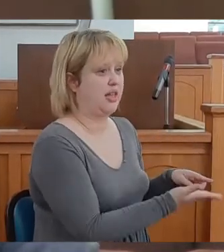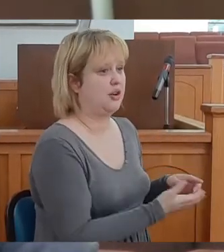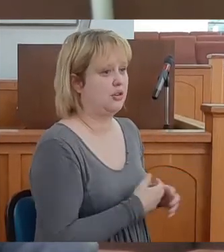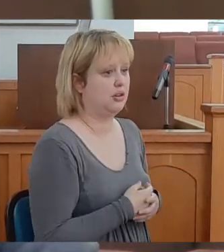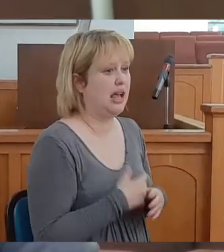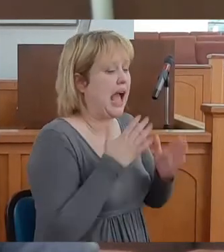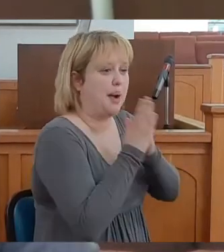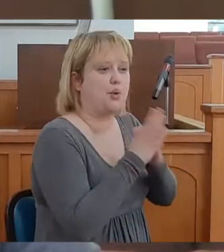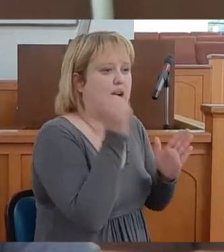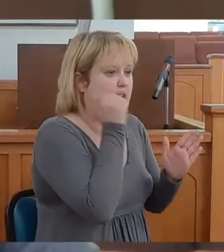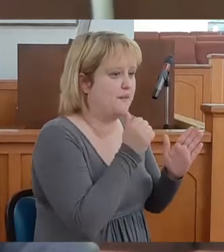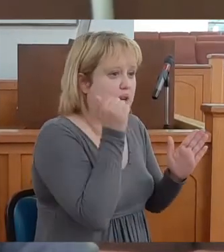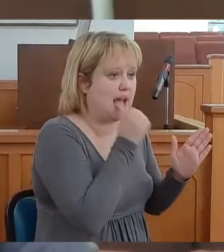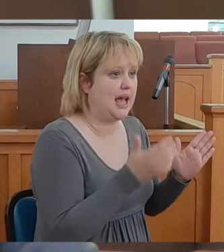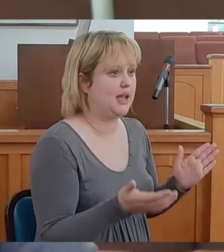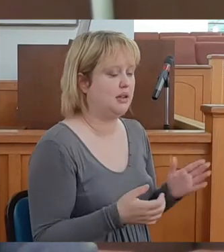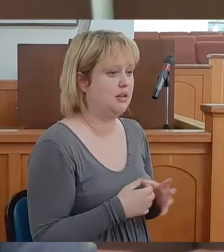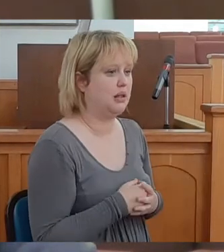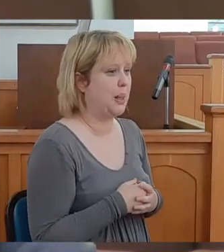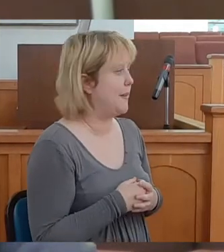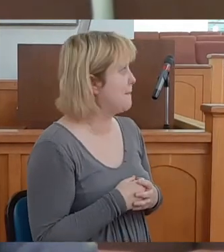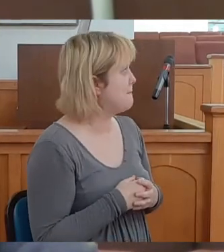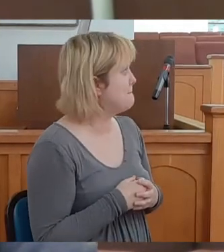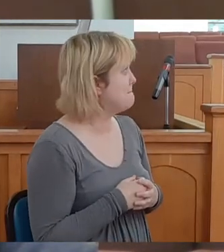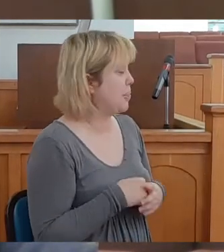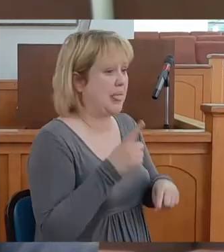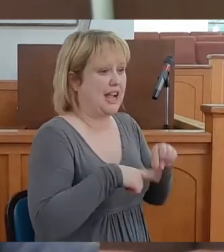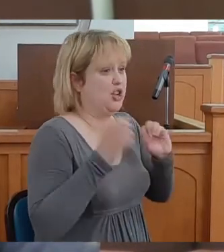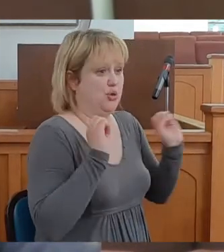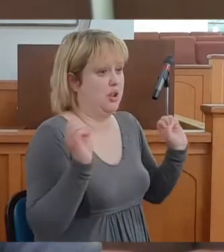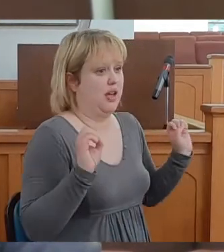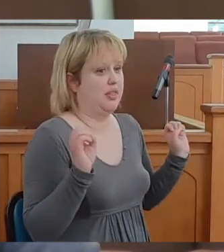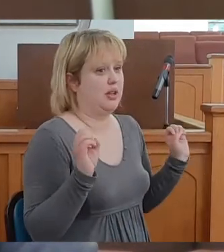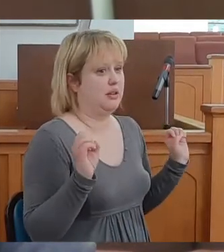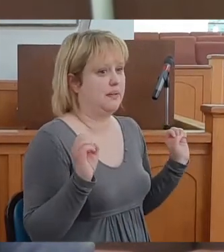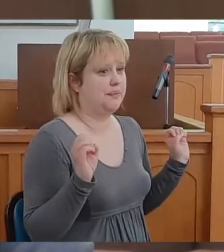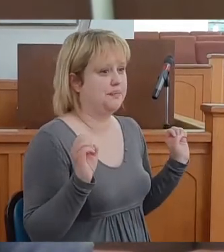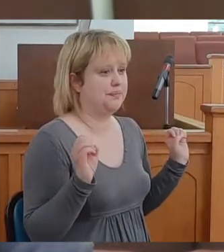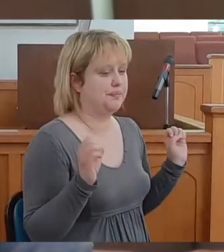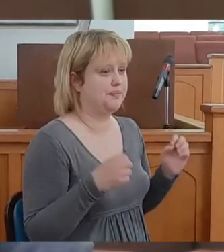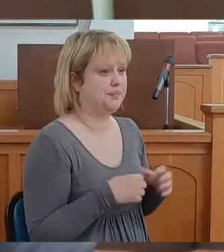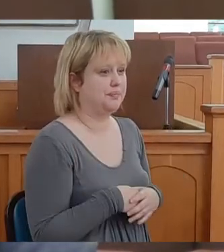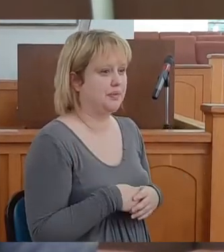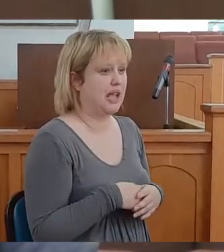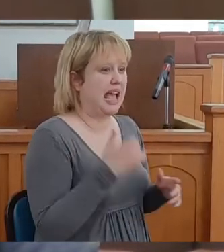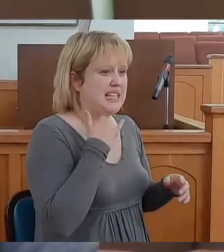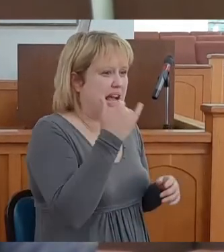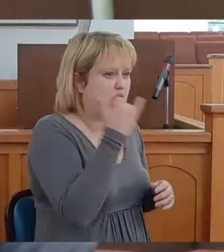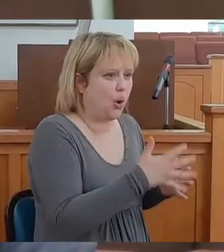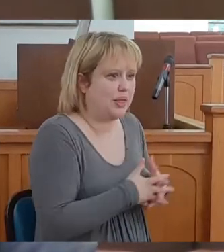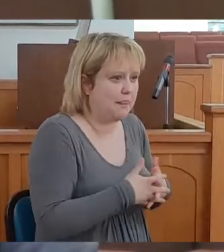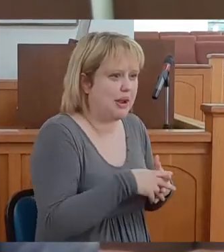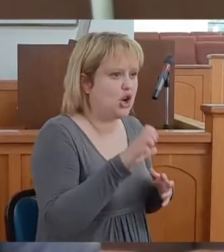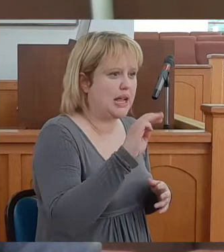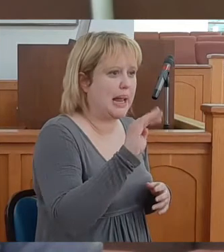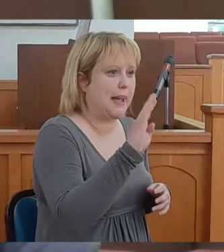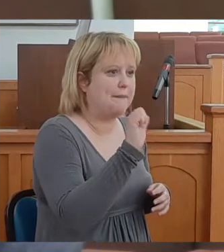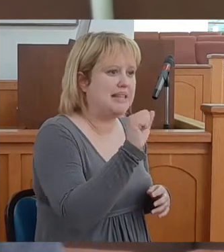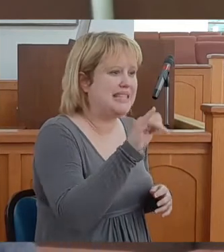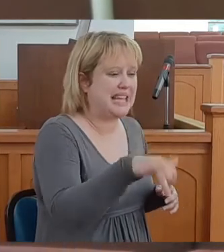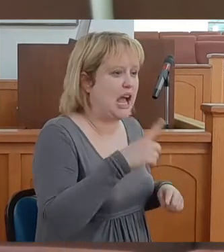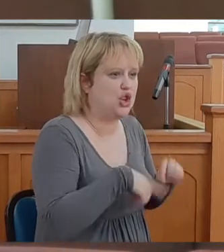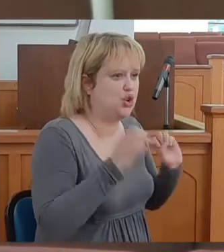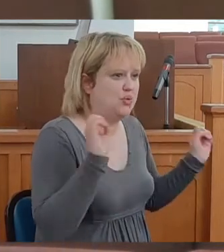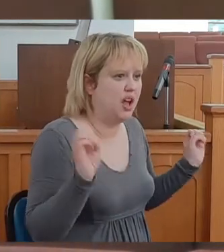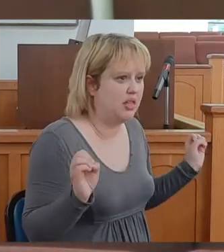I prayed every day. I couldn't do anything. I called the American Embassy, but I